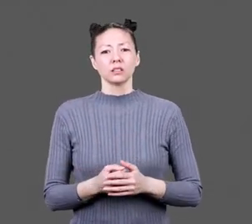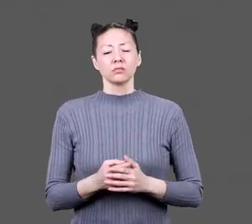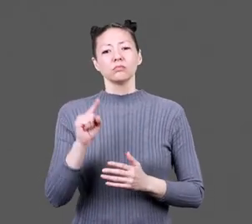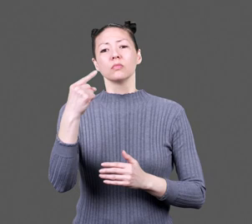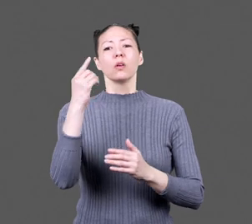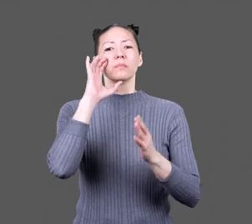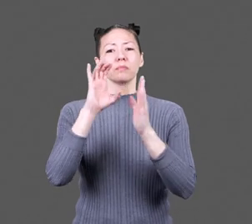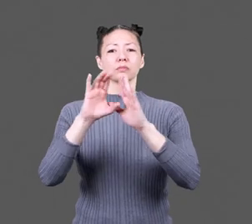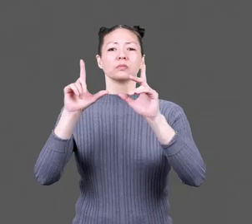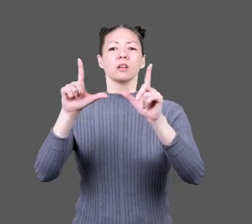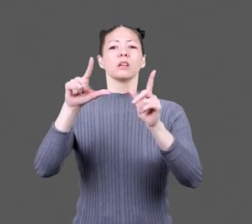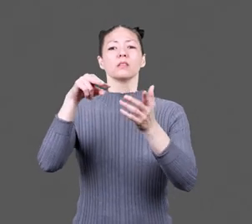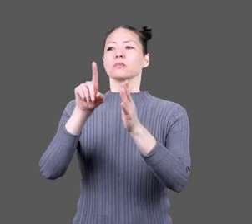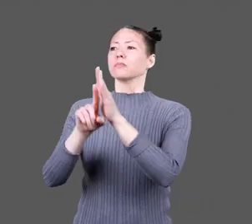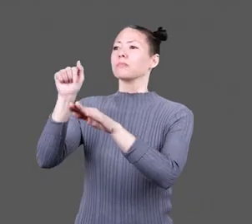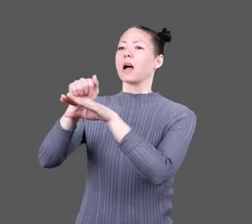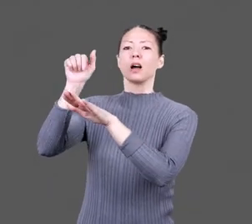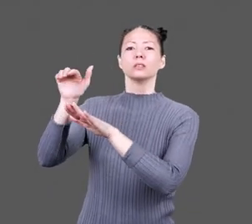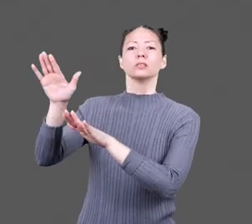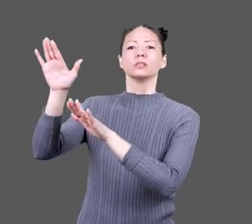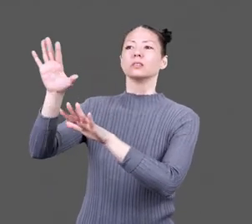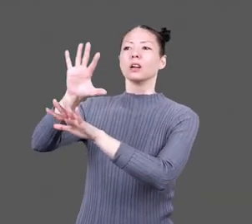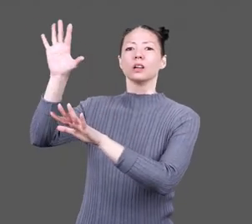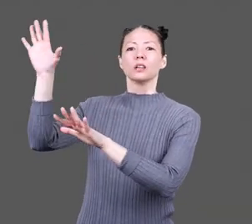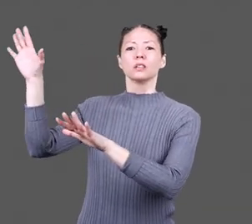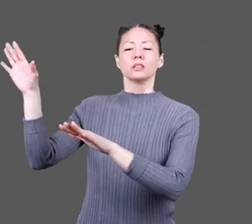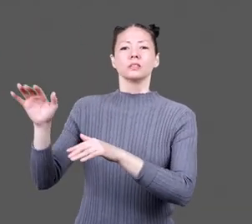A lone post stands tall in front of mountains.